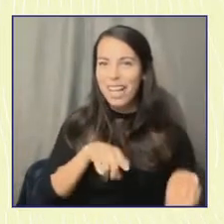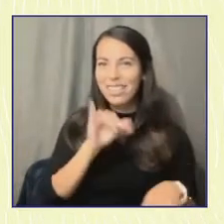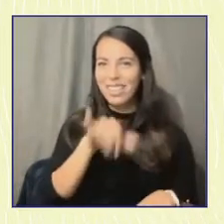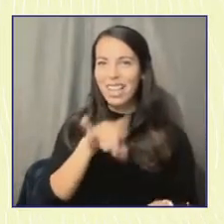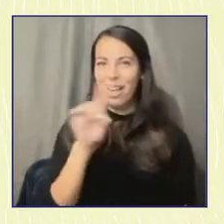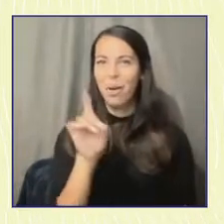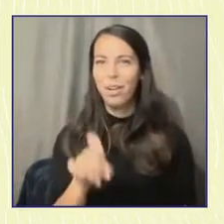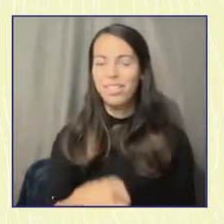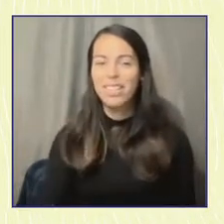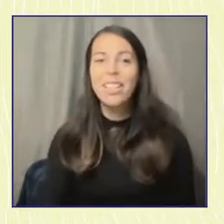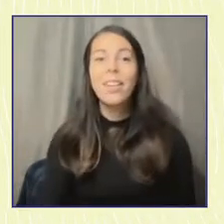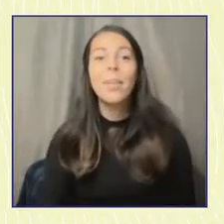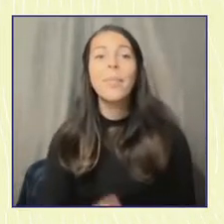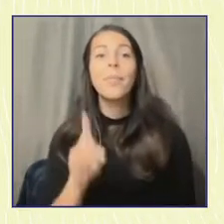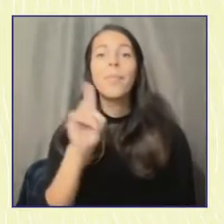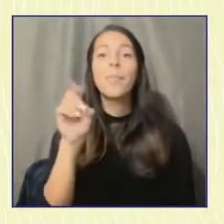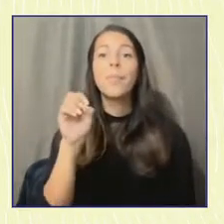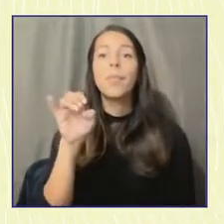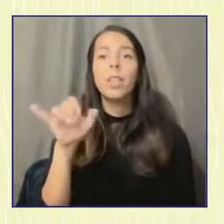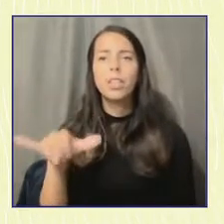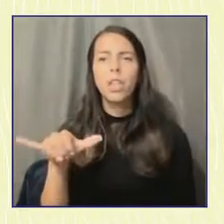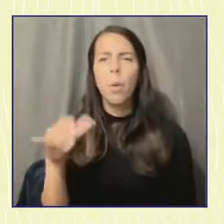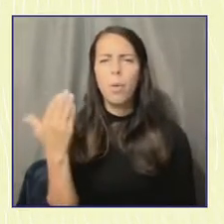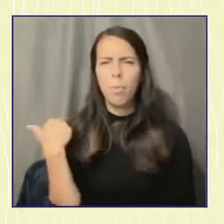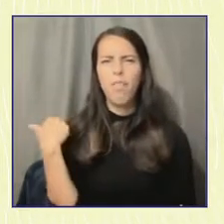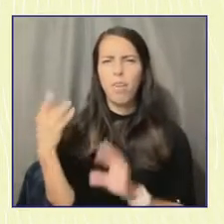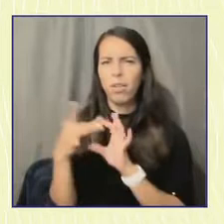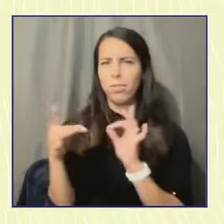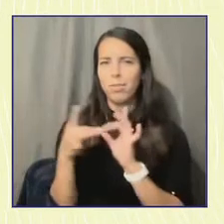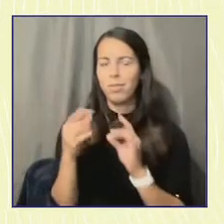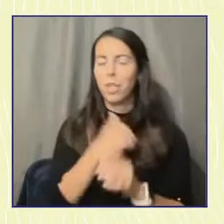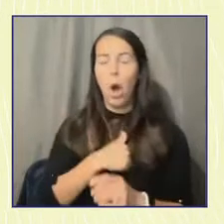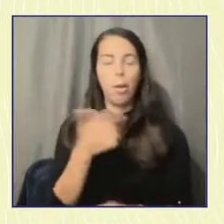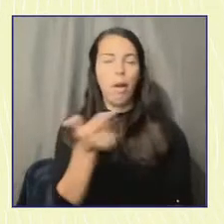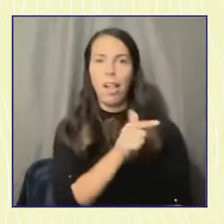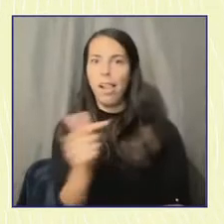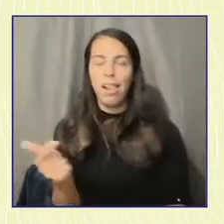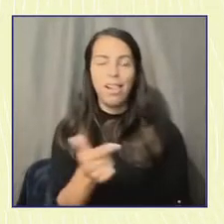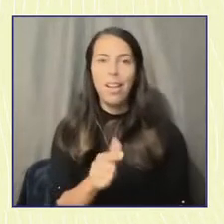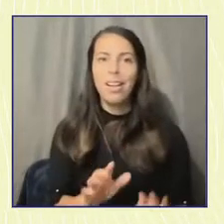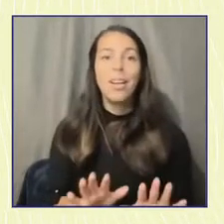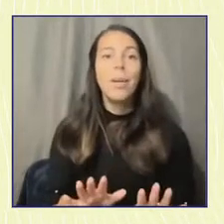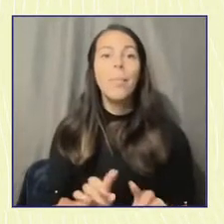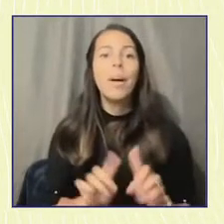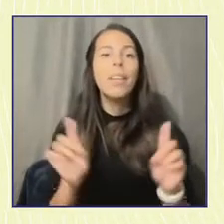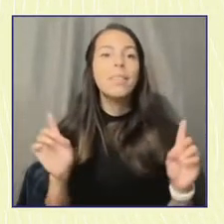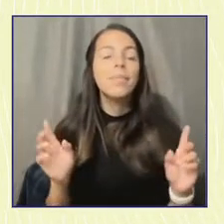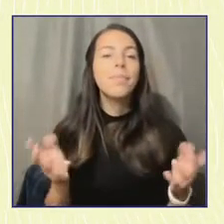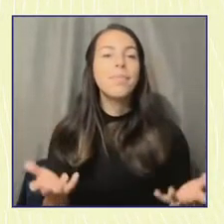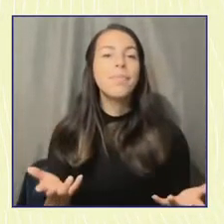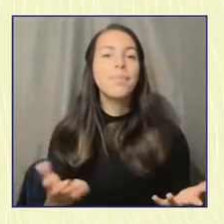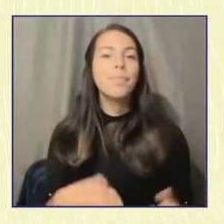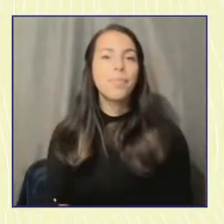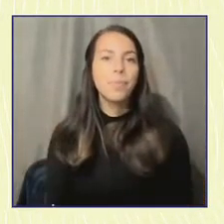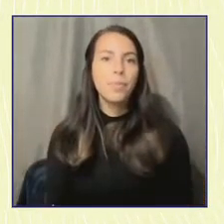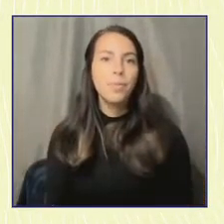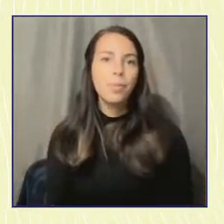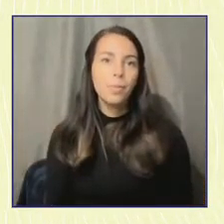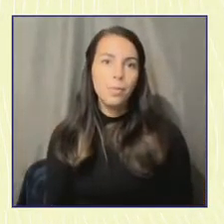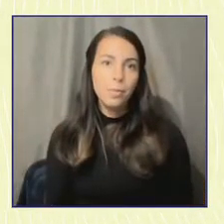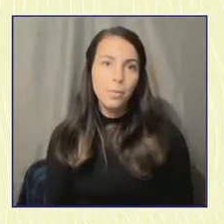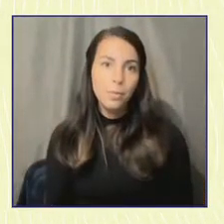And Zoe, we touched on this before. Sorry, we're going to be jumping back and forth a bunch. But one major takeaway from this